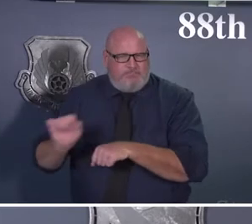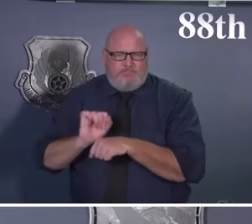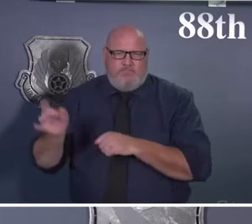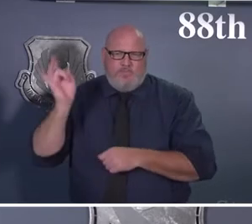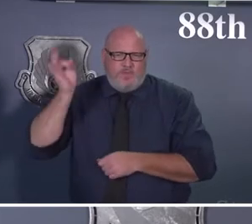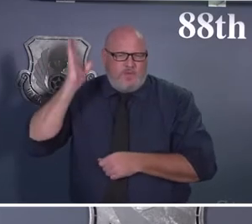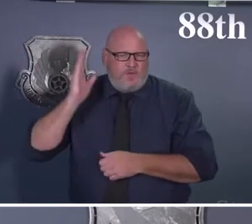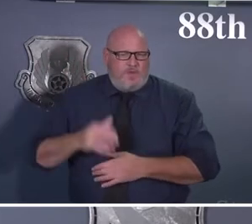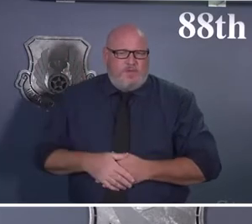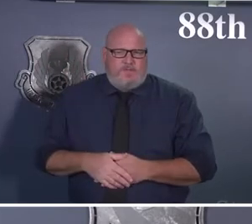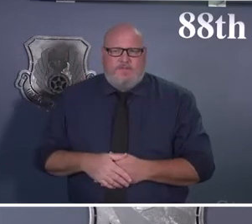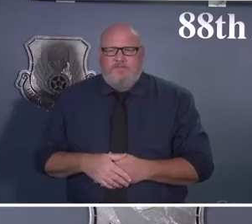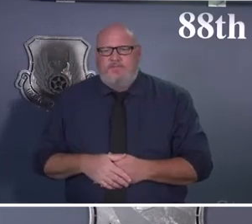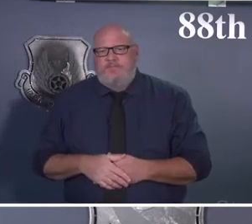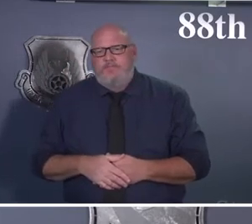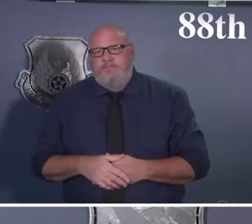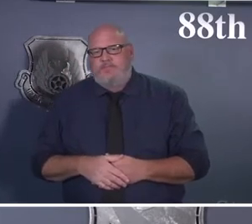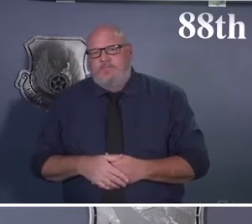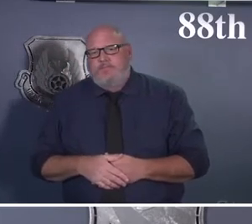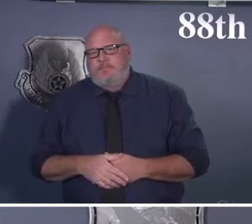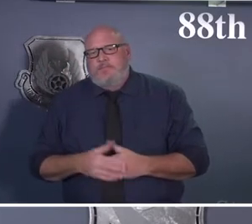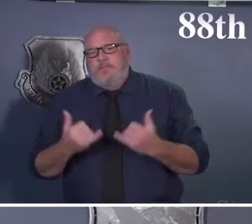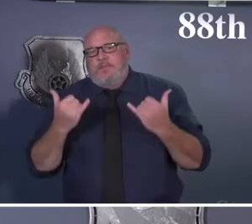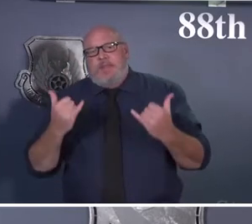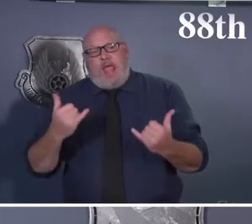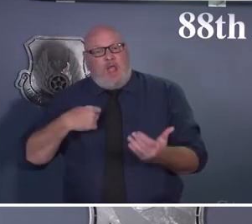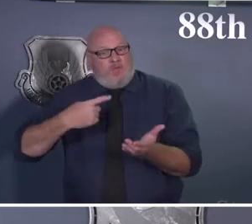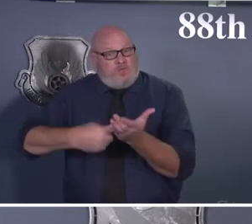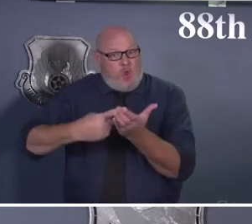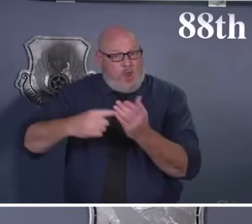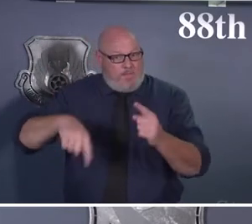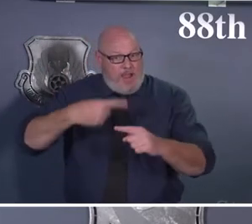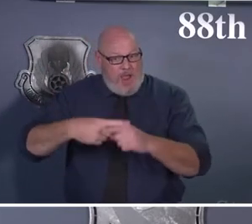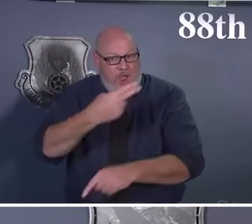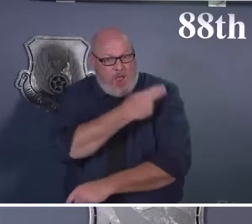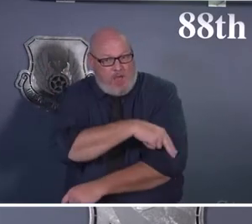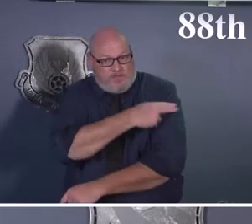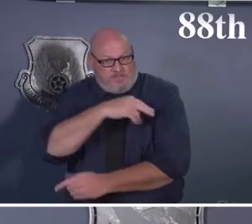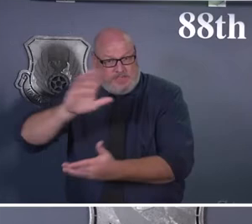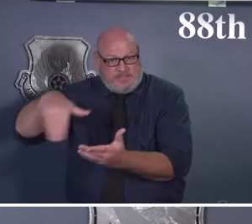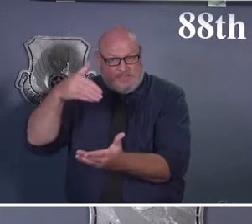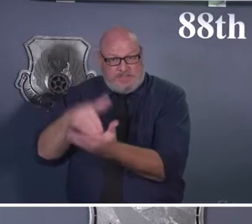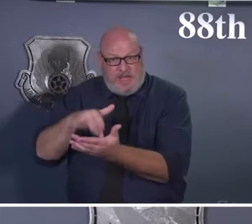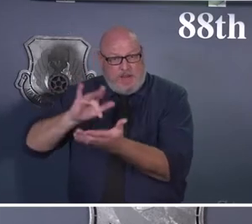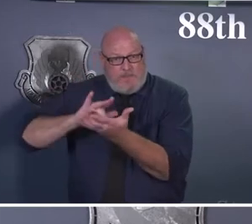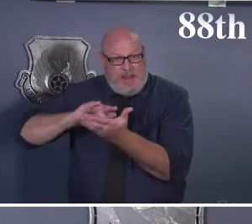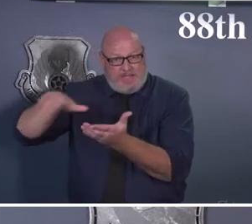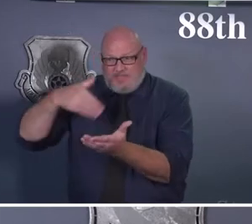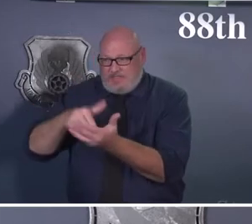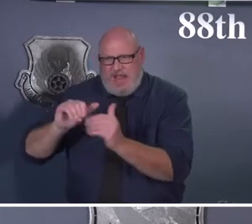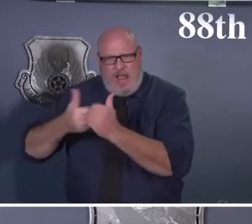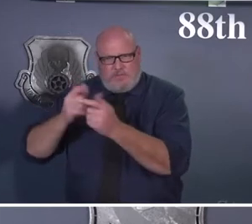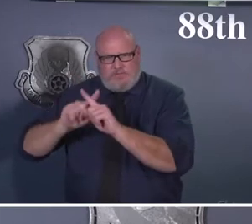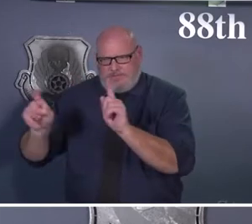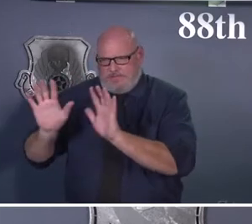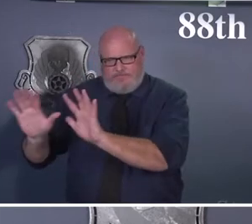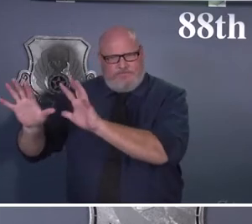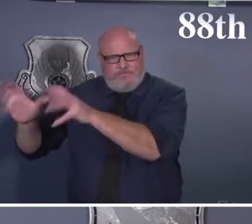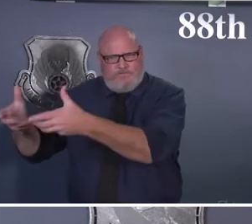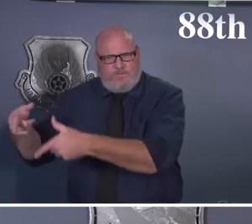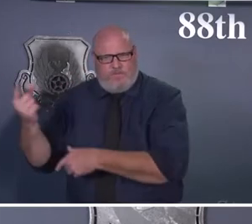about, on the medical front, what you can expect to see from the medical center. Because some of our operations have and will change here,